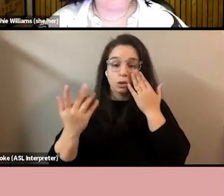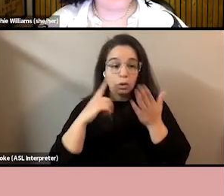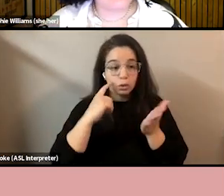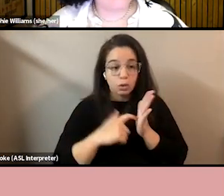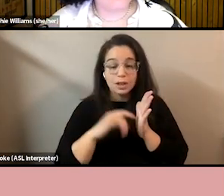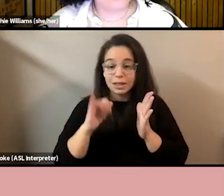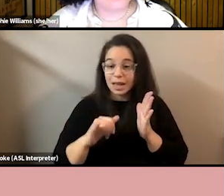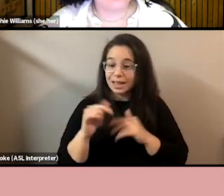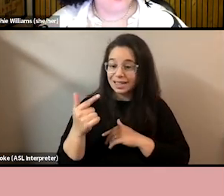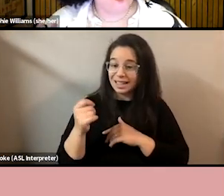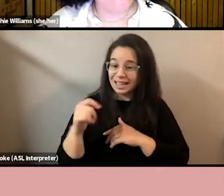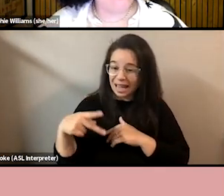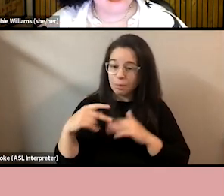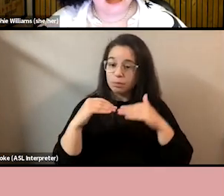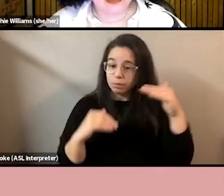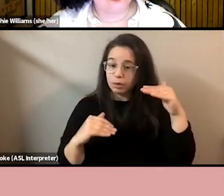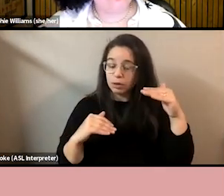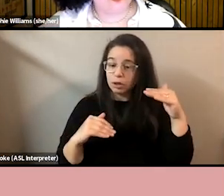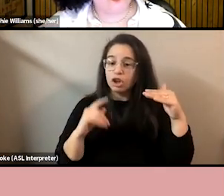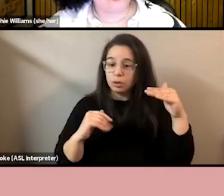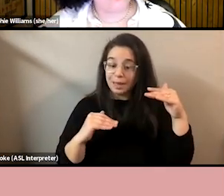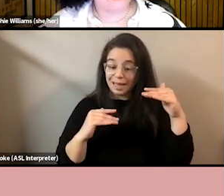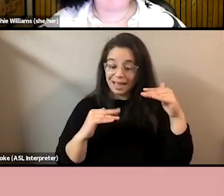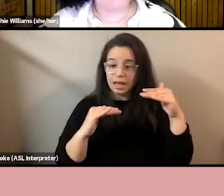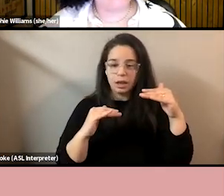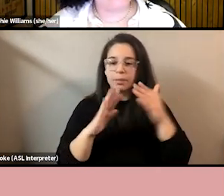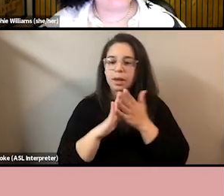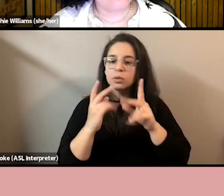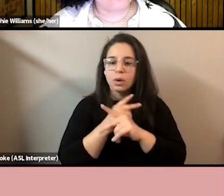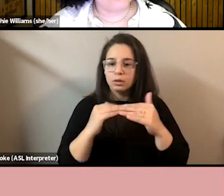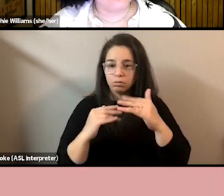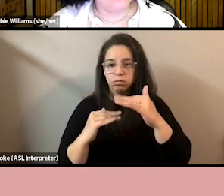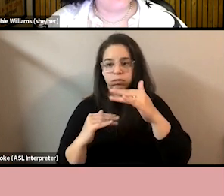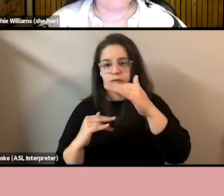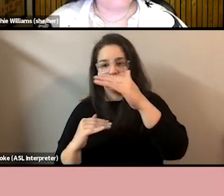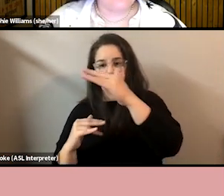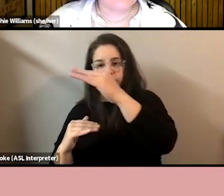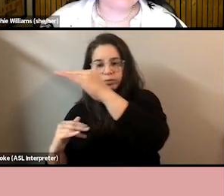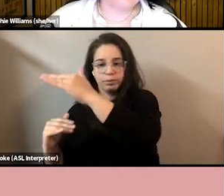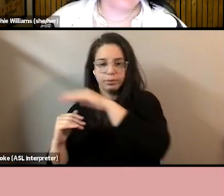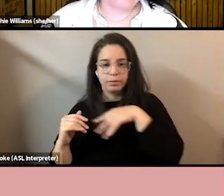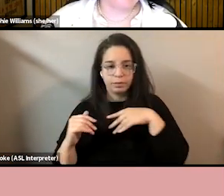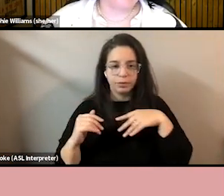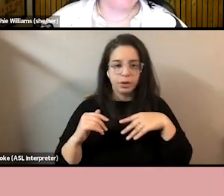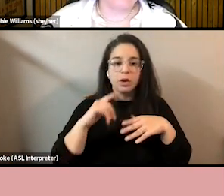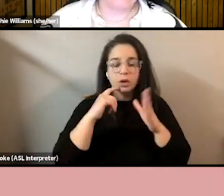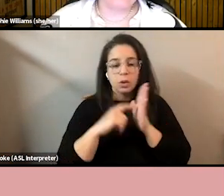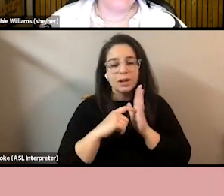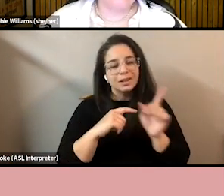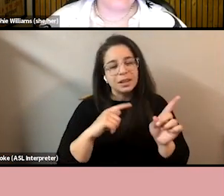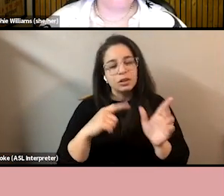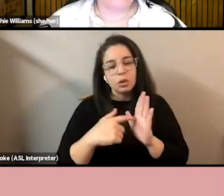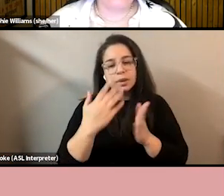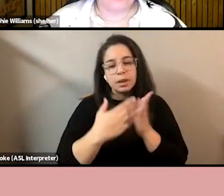that gap, instead of closing, only continues to grow and widen. Again, this does show some improvements.